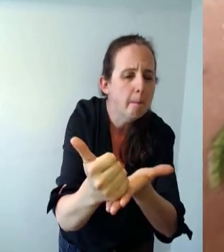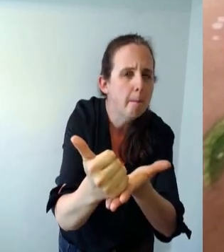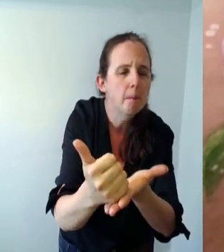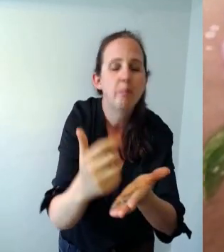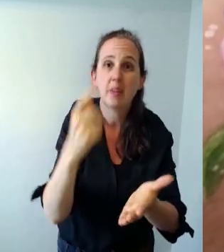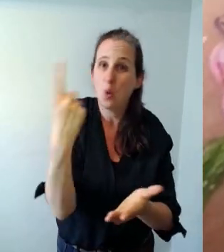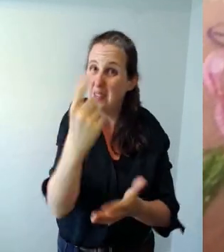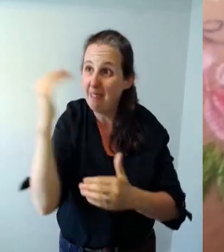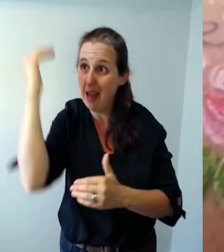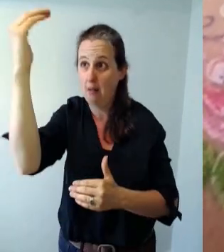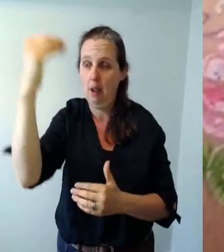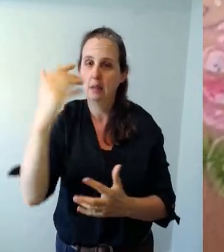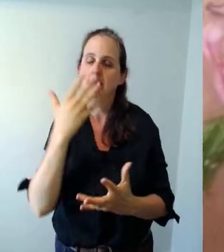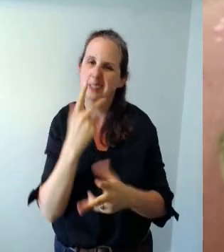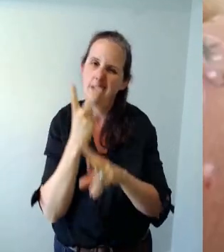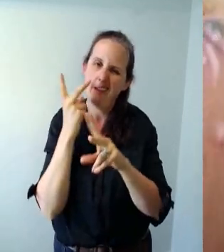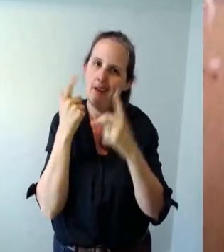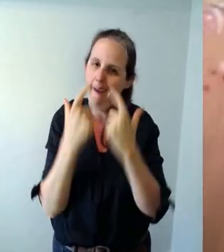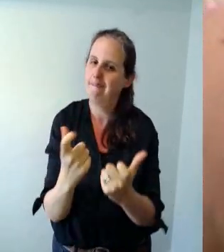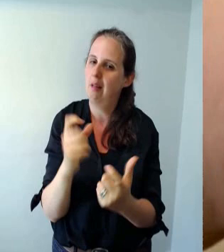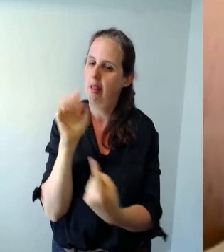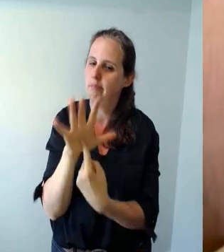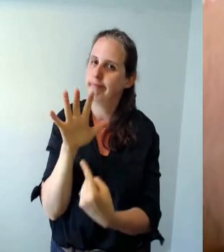please go carefully